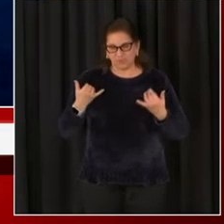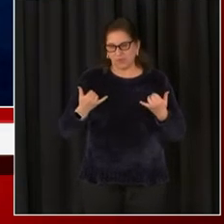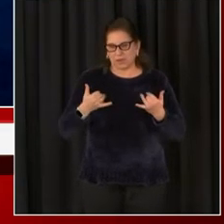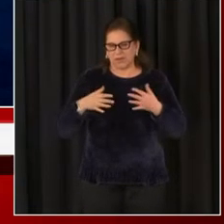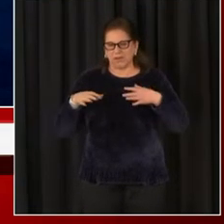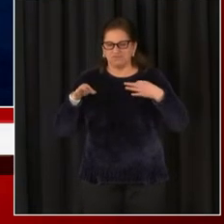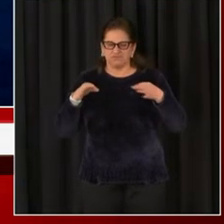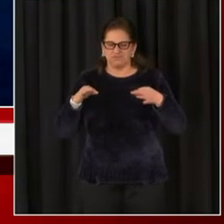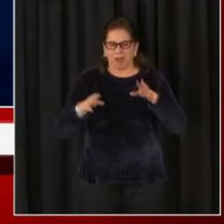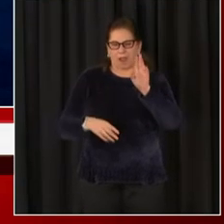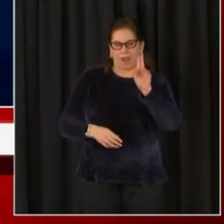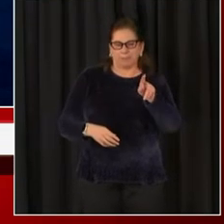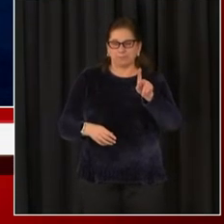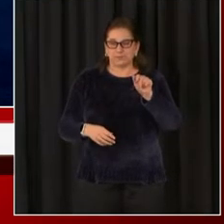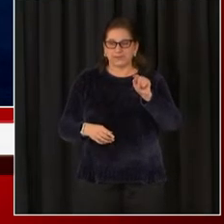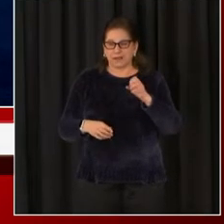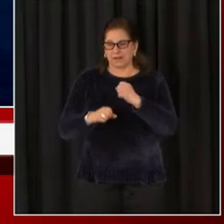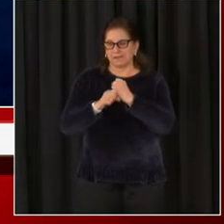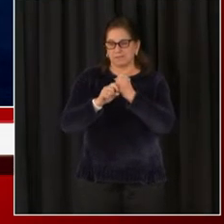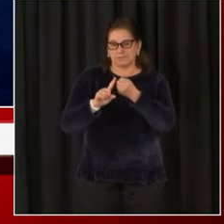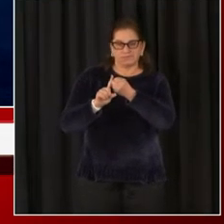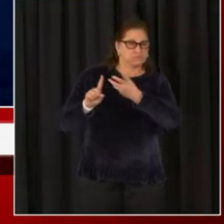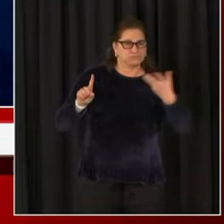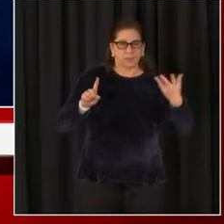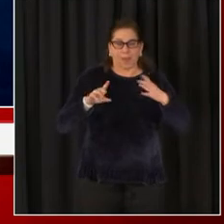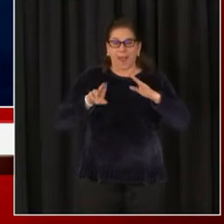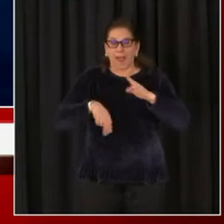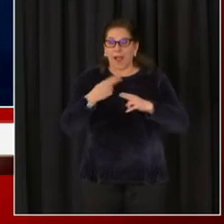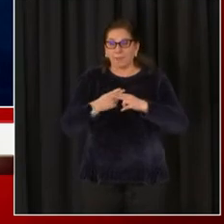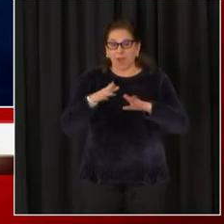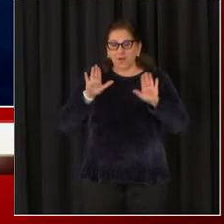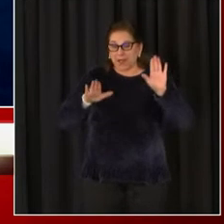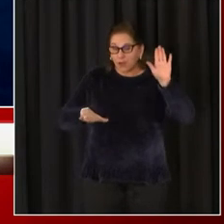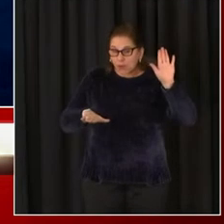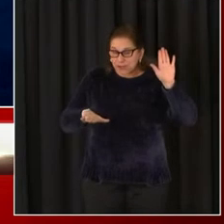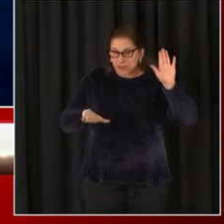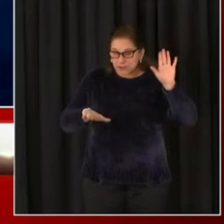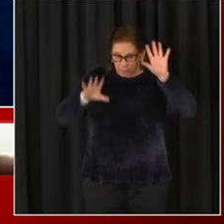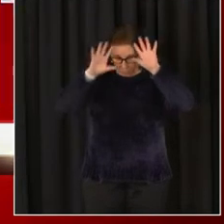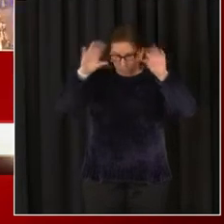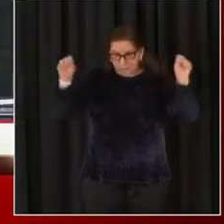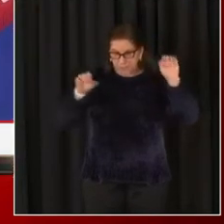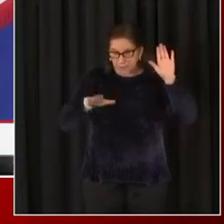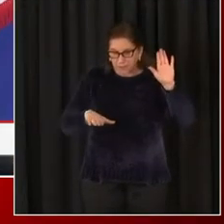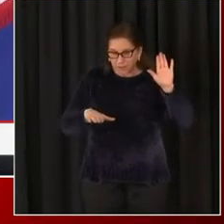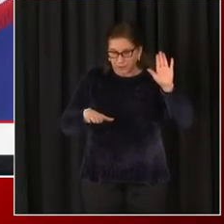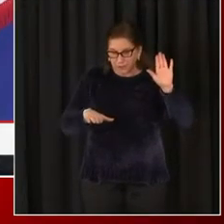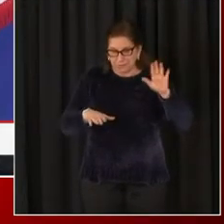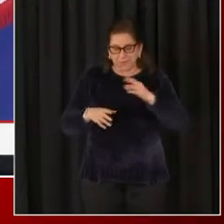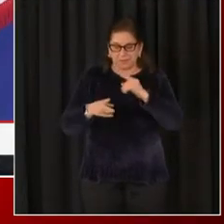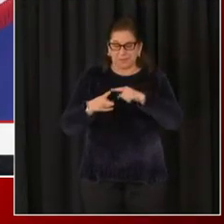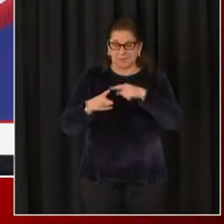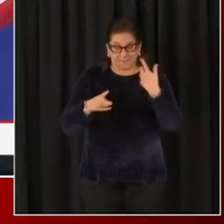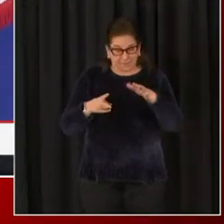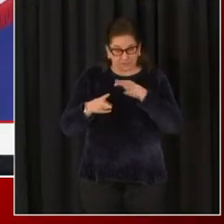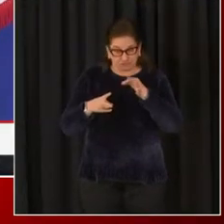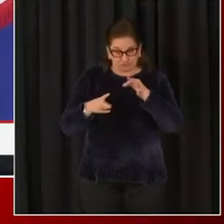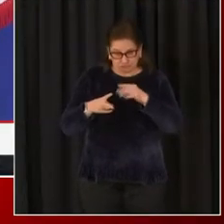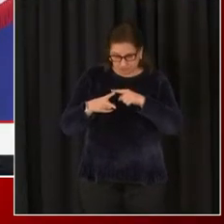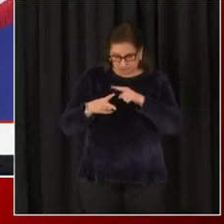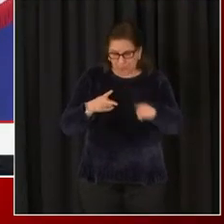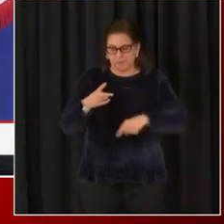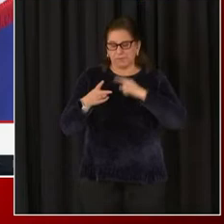59th inauguration and then provide a brief update on our vaccine rollout.